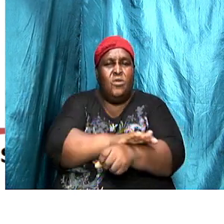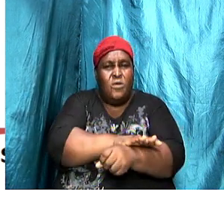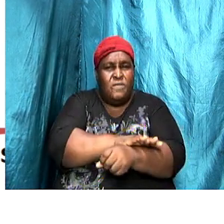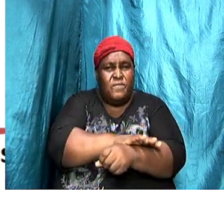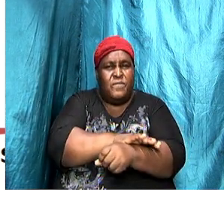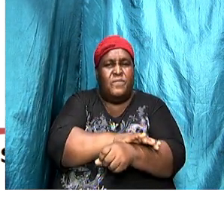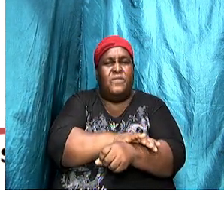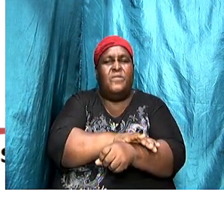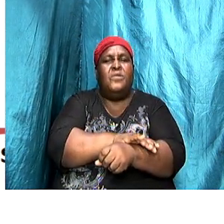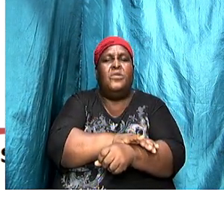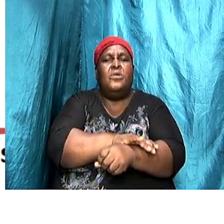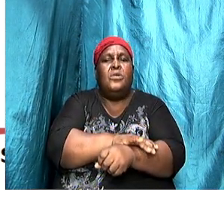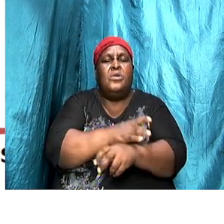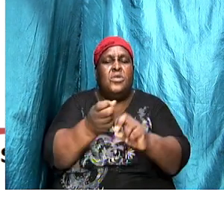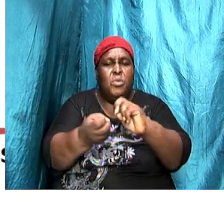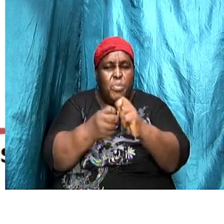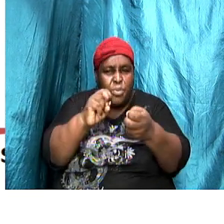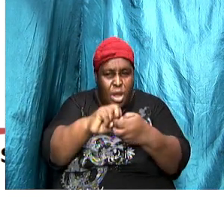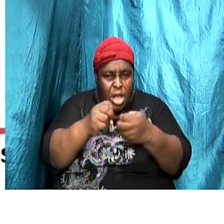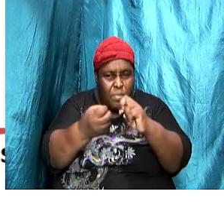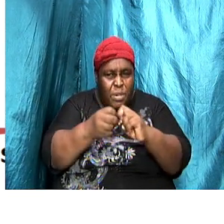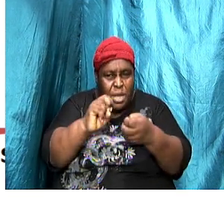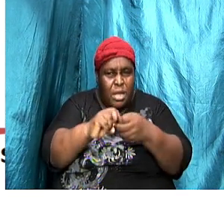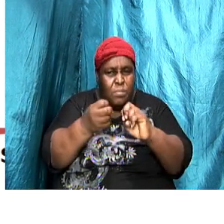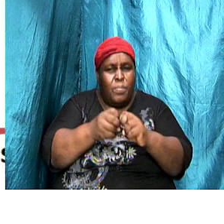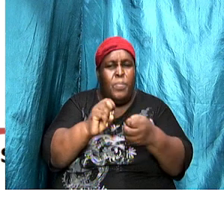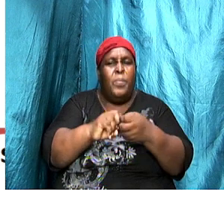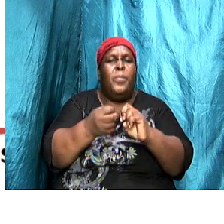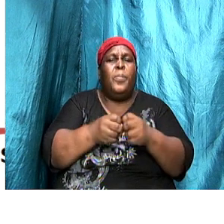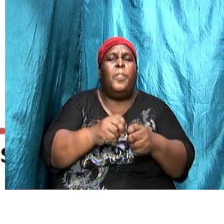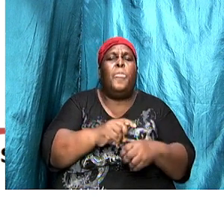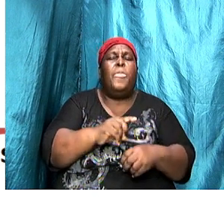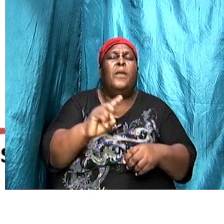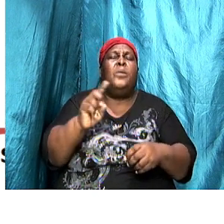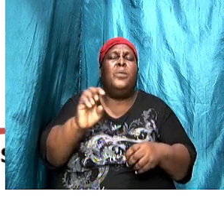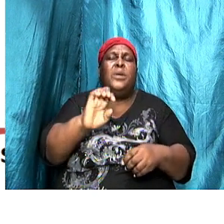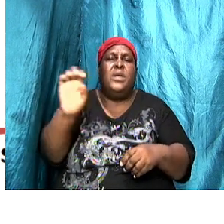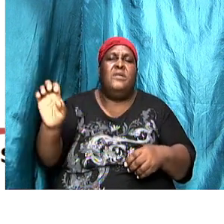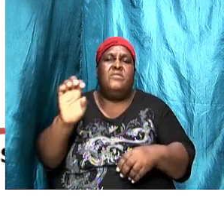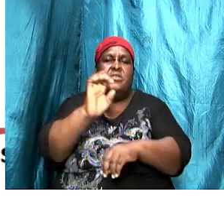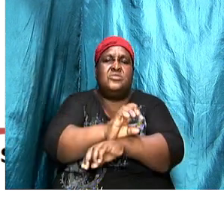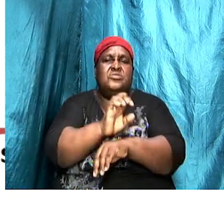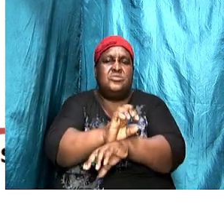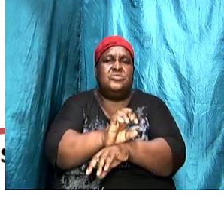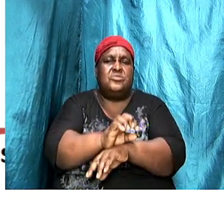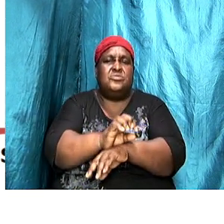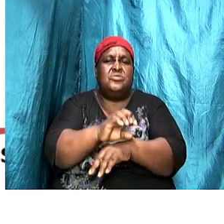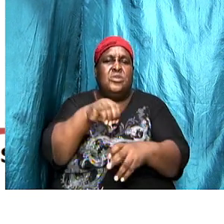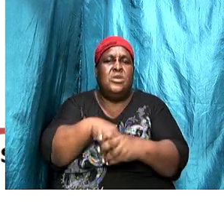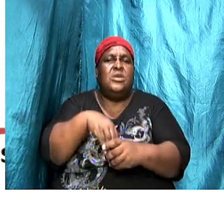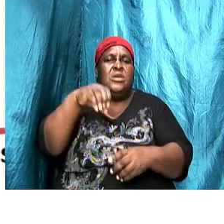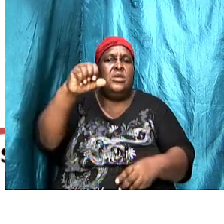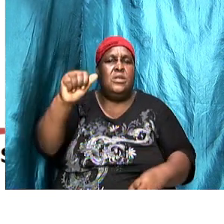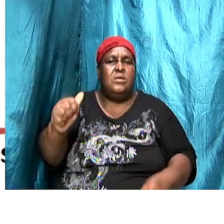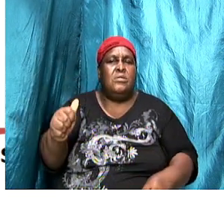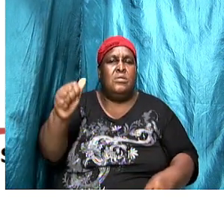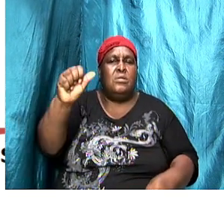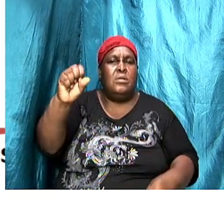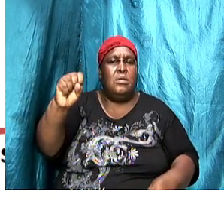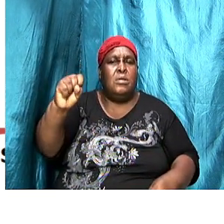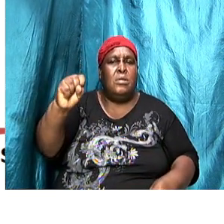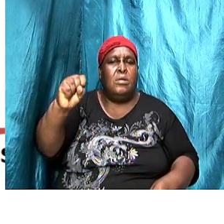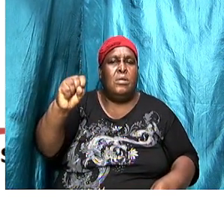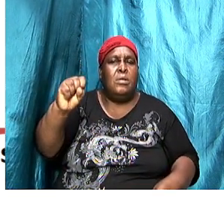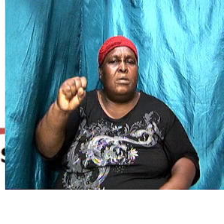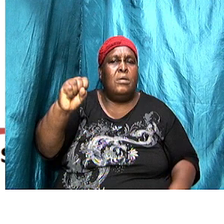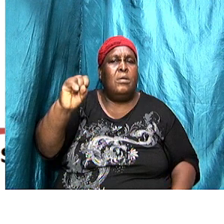that was prevailing wherever the churches were over there in Asia Minor. And so as